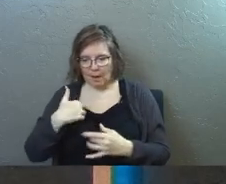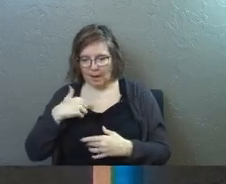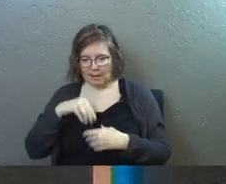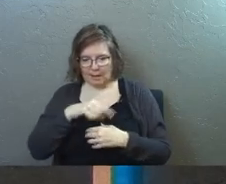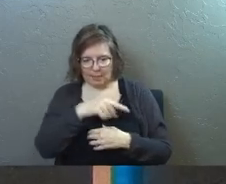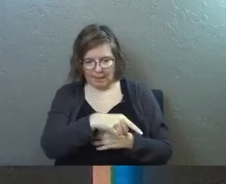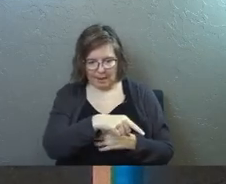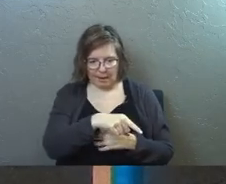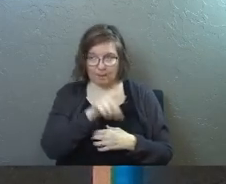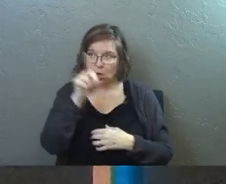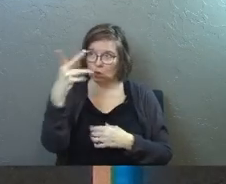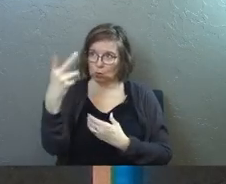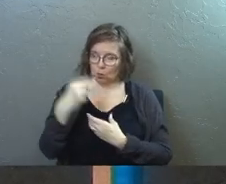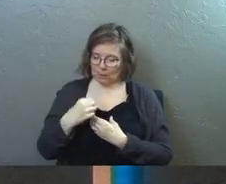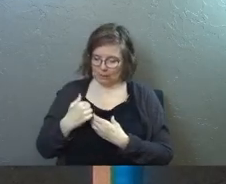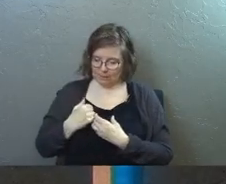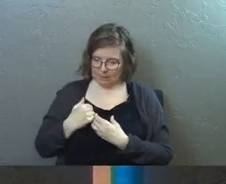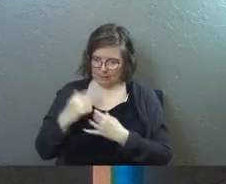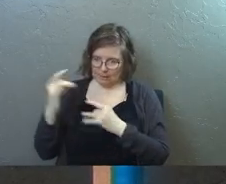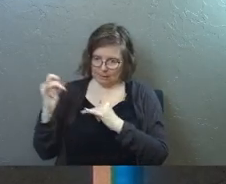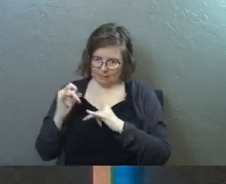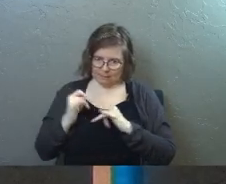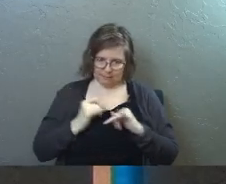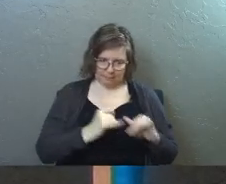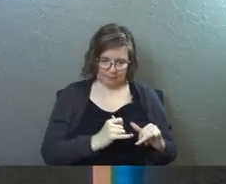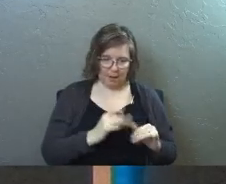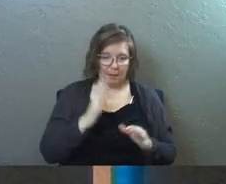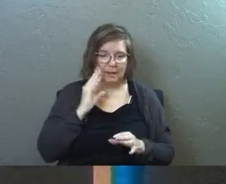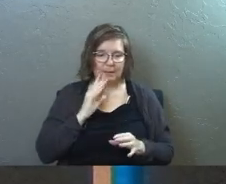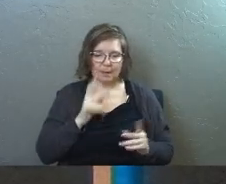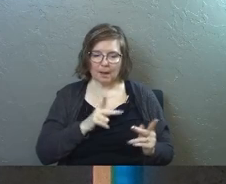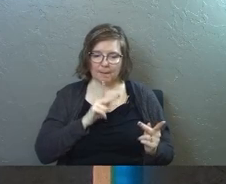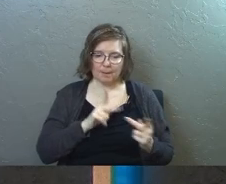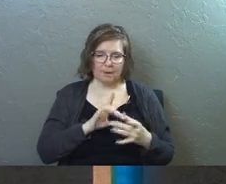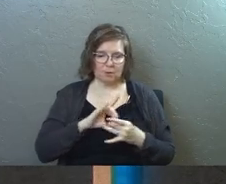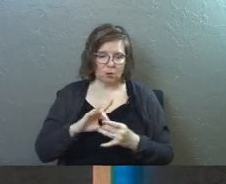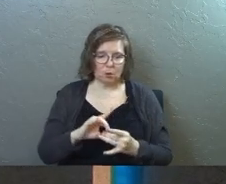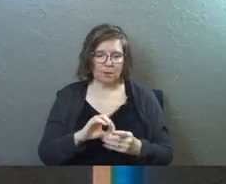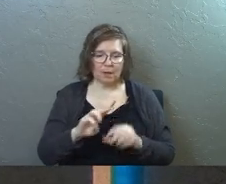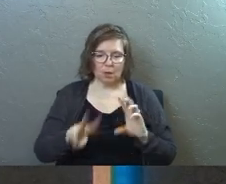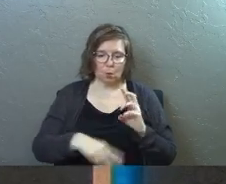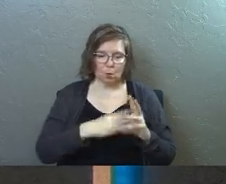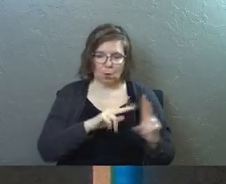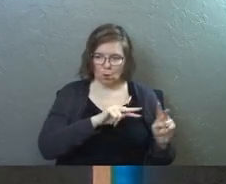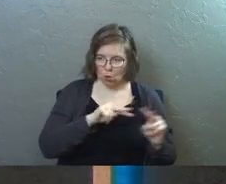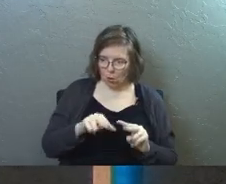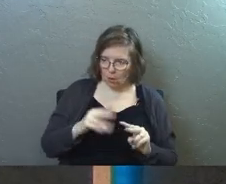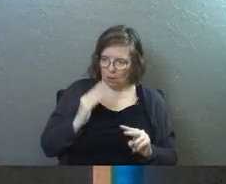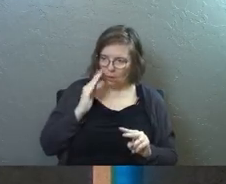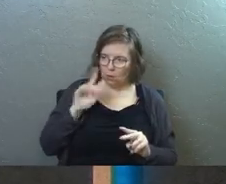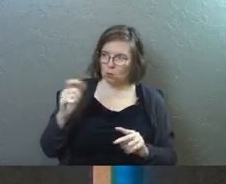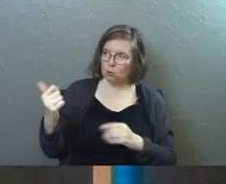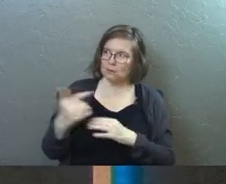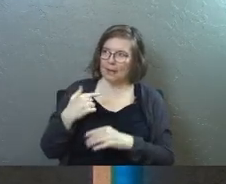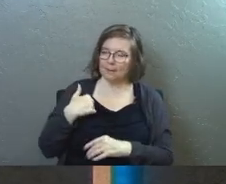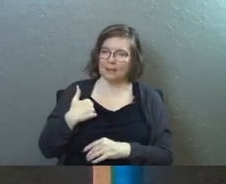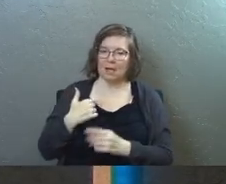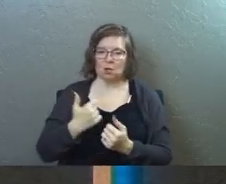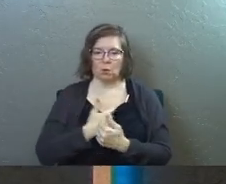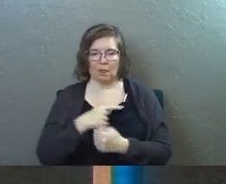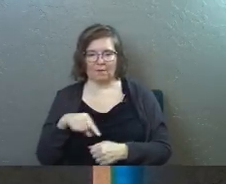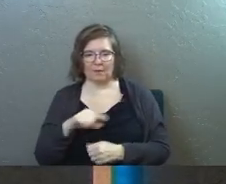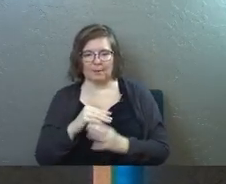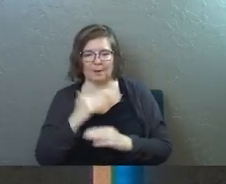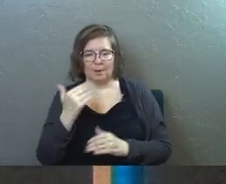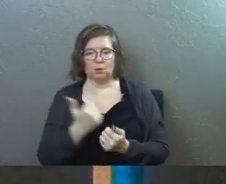in them and you are in me may they experience such perfect unity that the world will know that you sent me and that you love them as